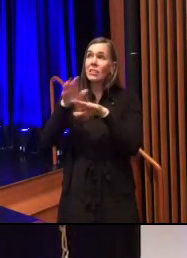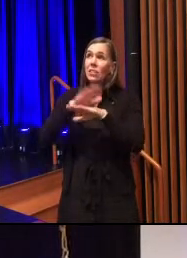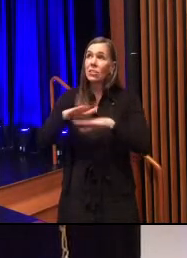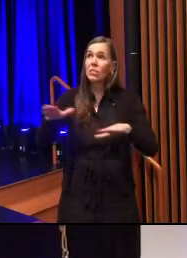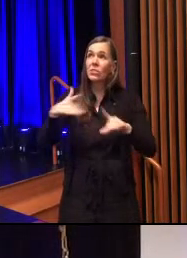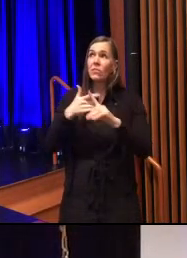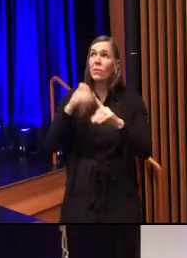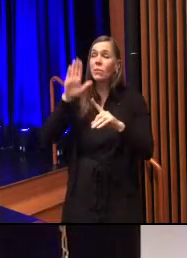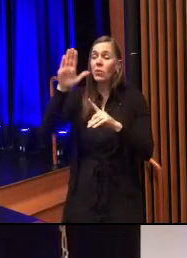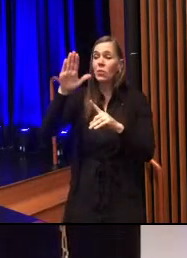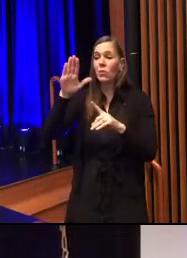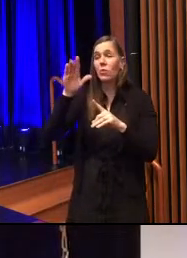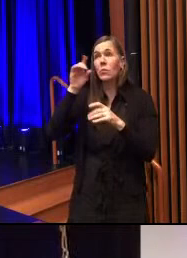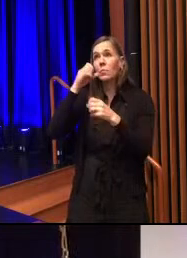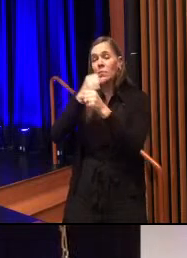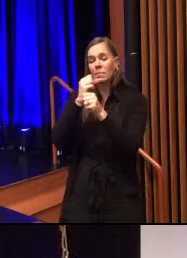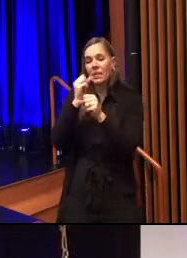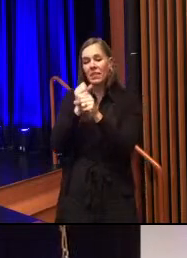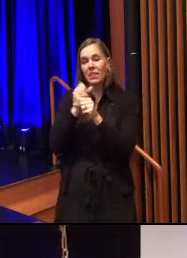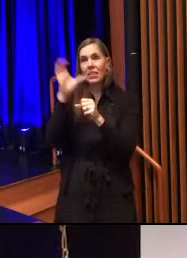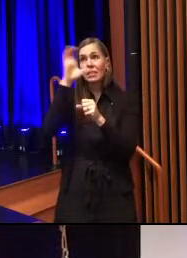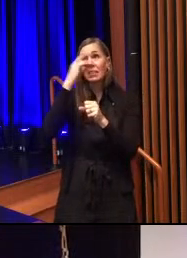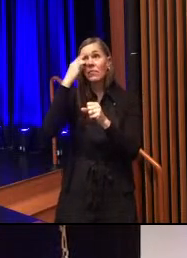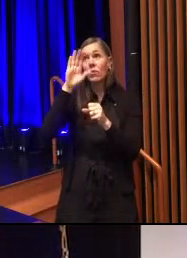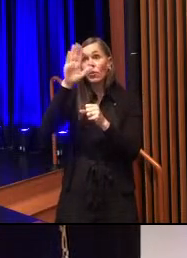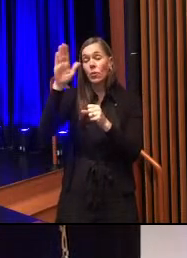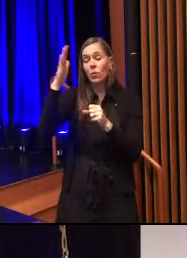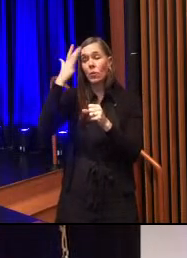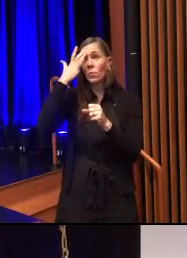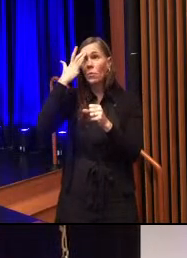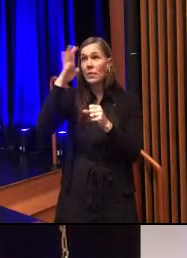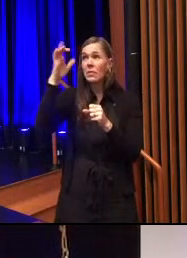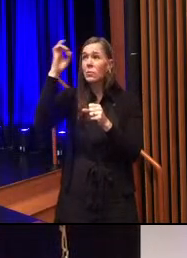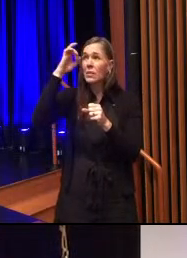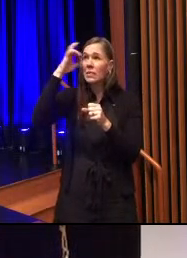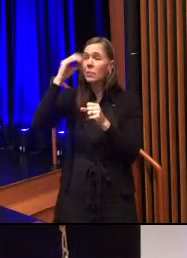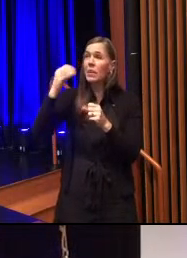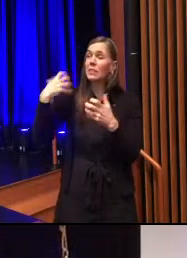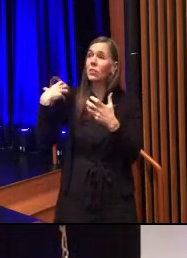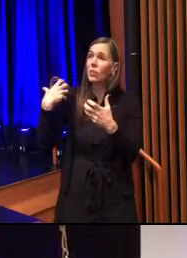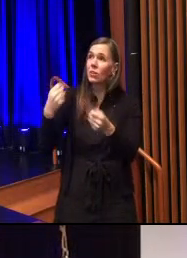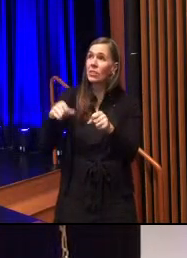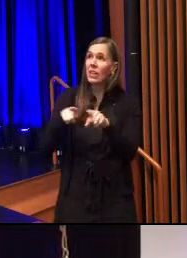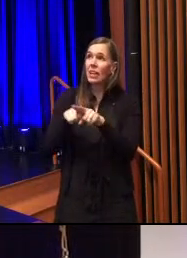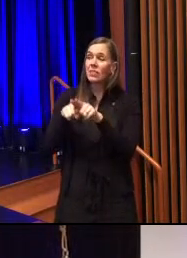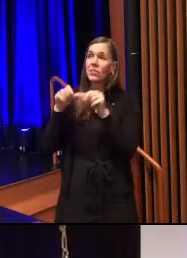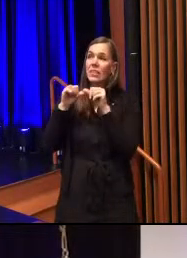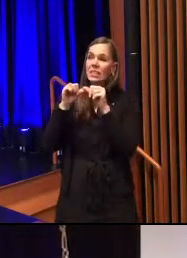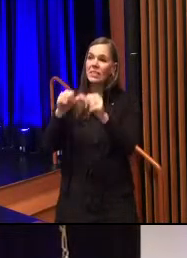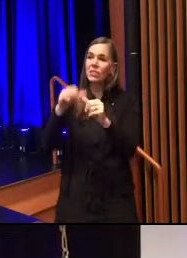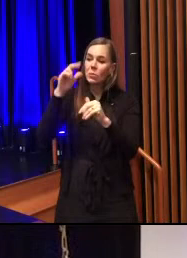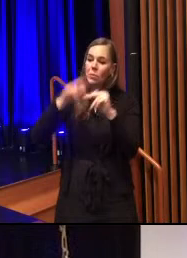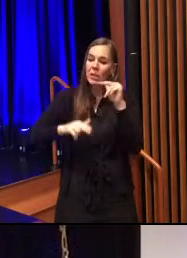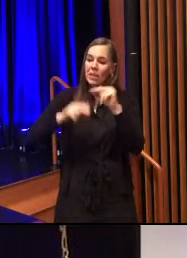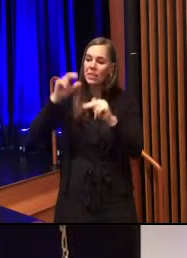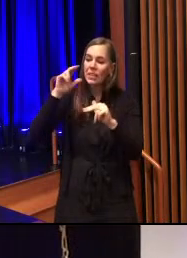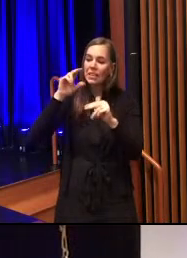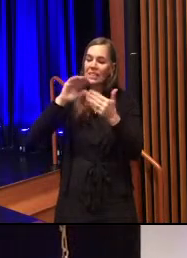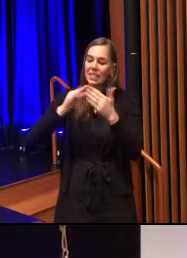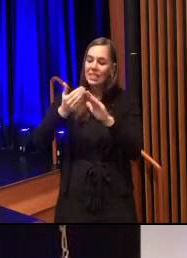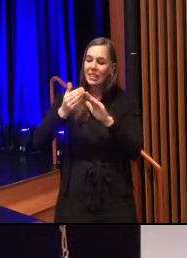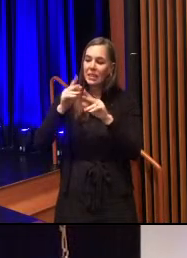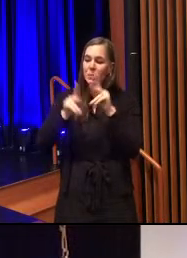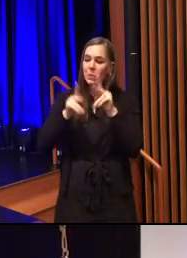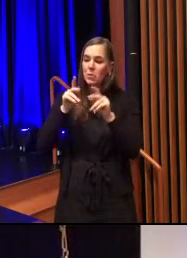your creation we seek your wisdom and courage as we continue striving to build this city where everyone can live in peace